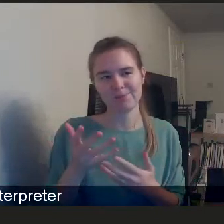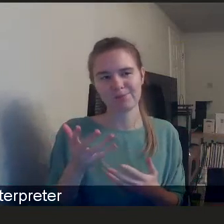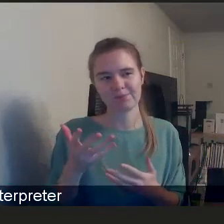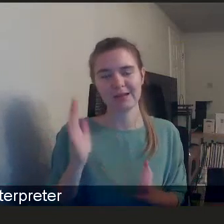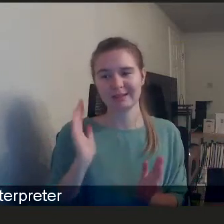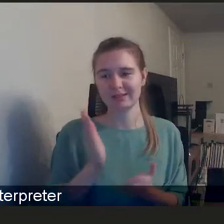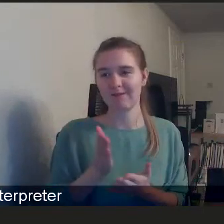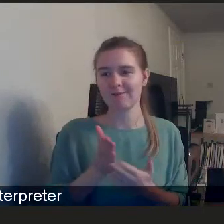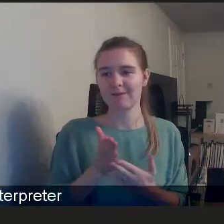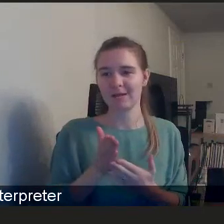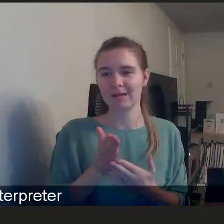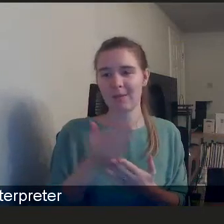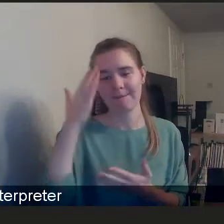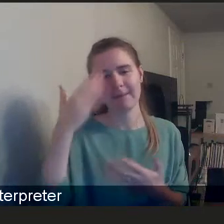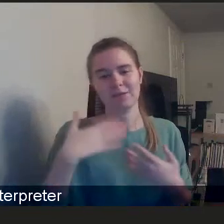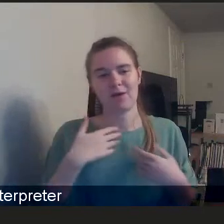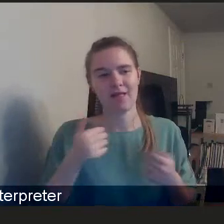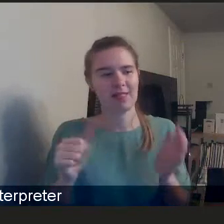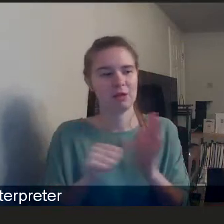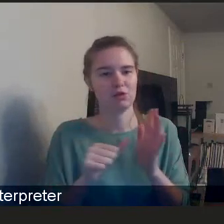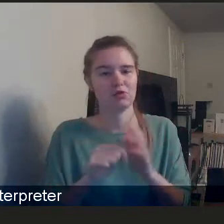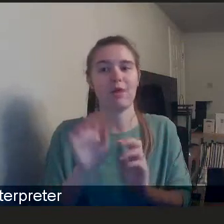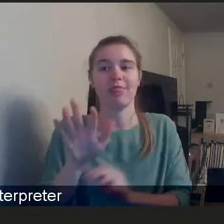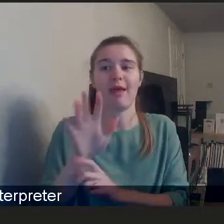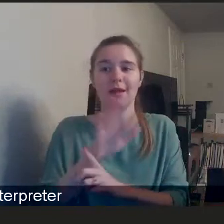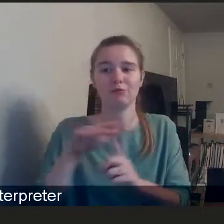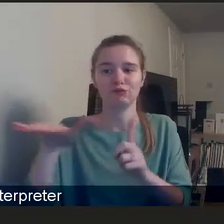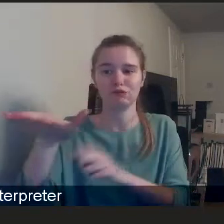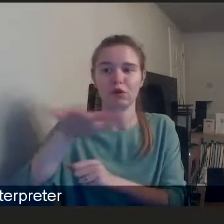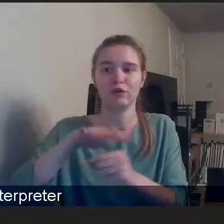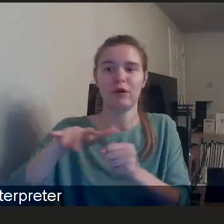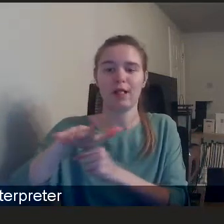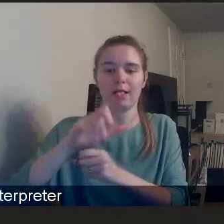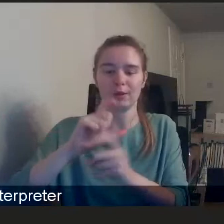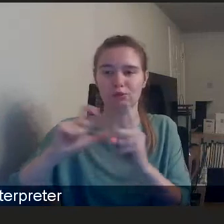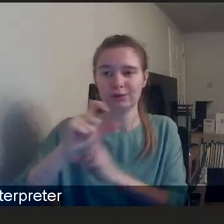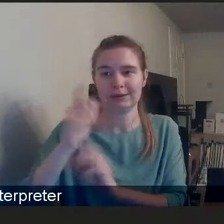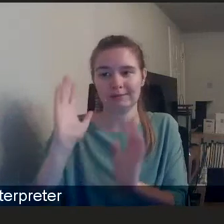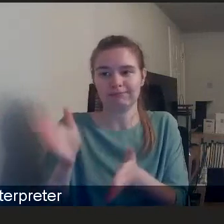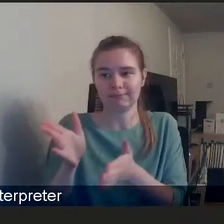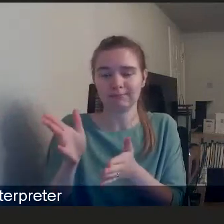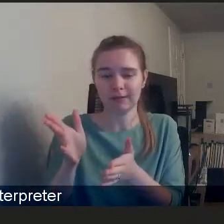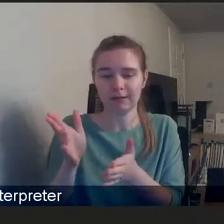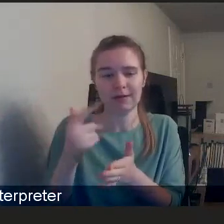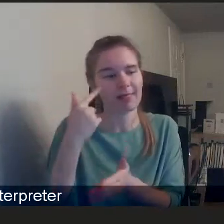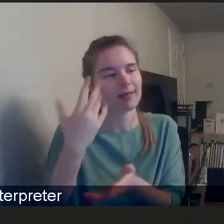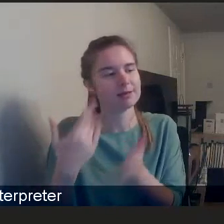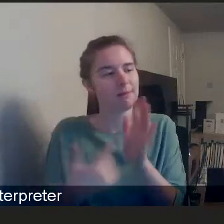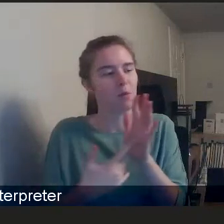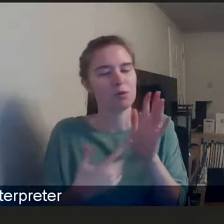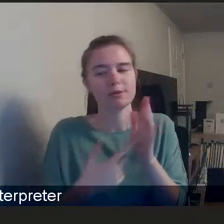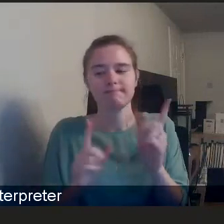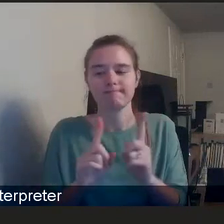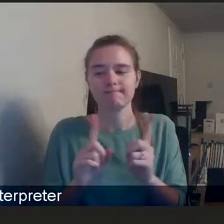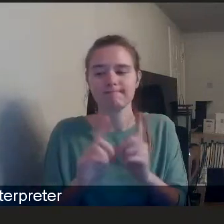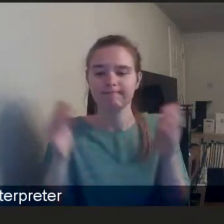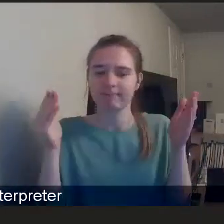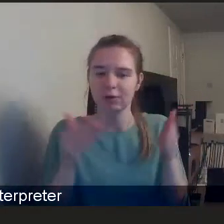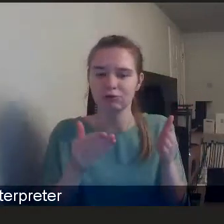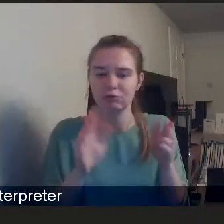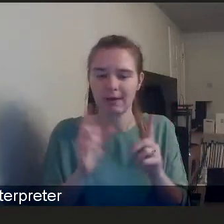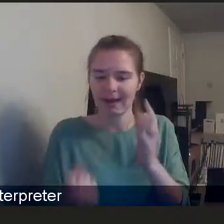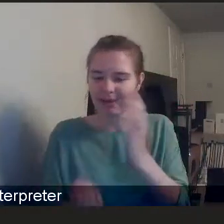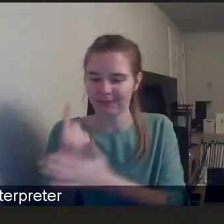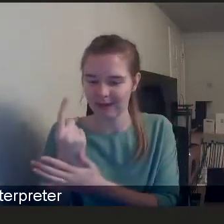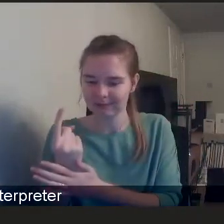mental health issues in rural communities, um, absolutely, I think, you know, it's important to, to look at what exists within the